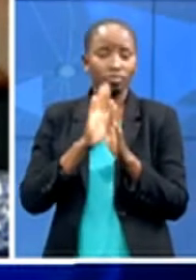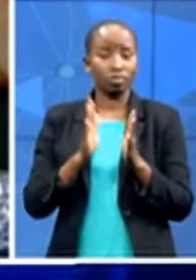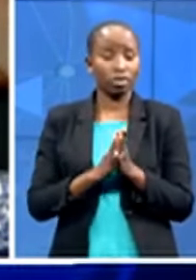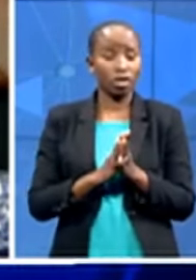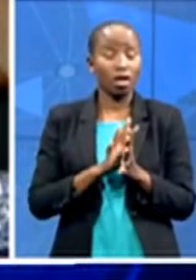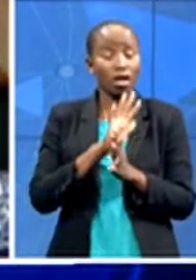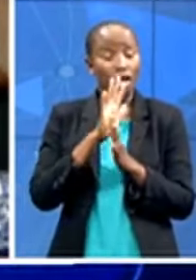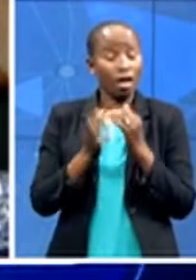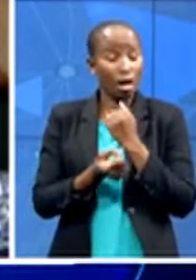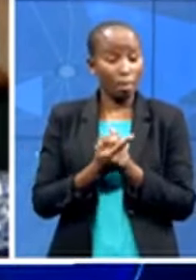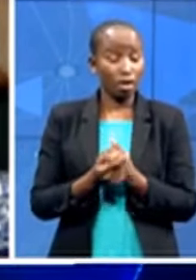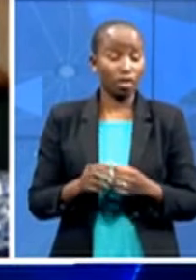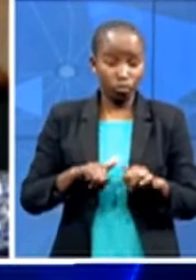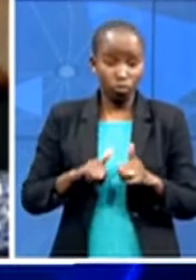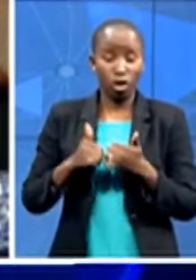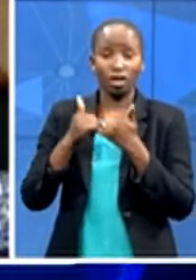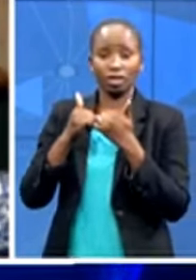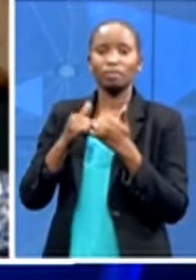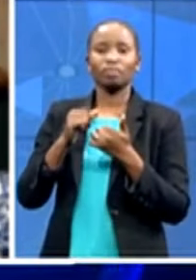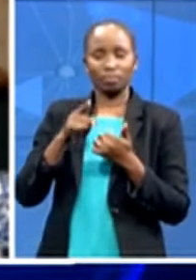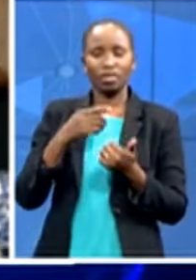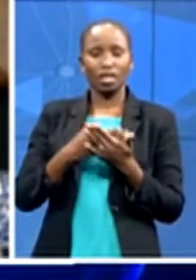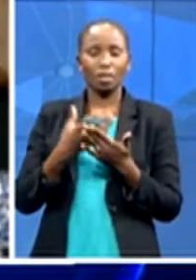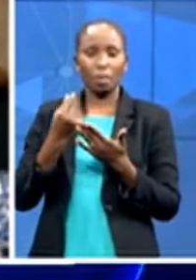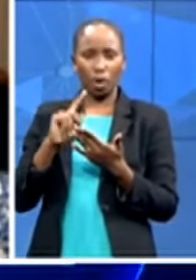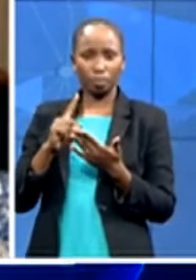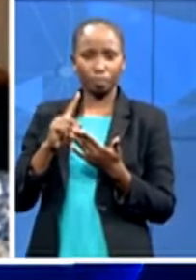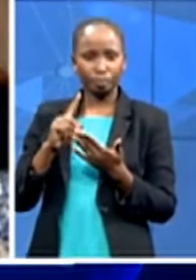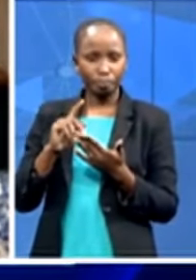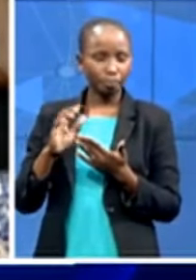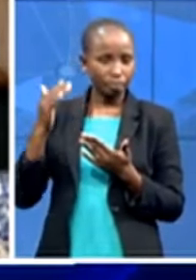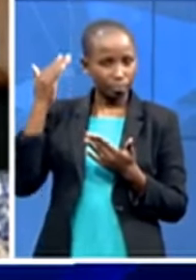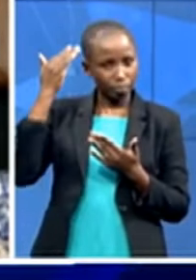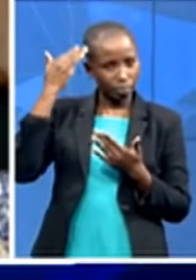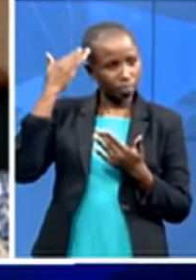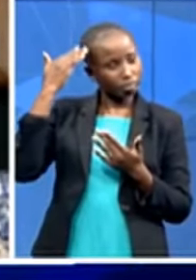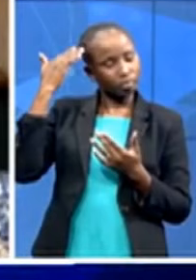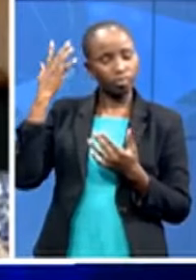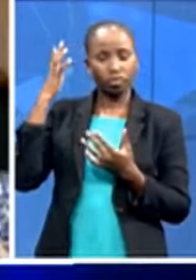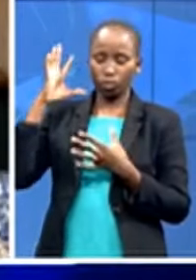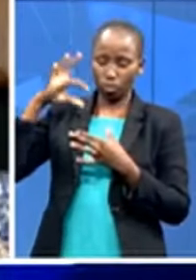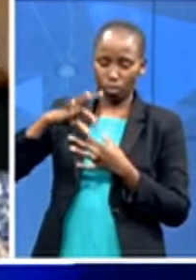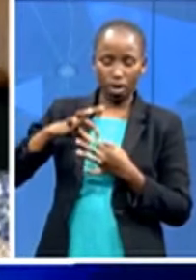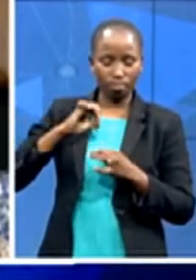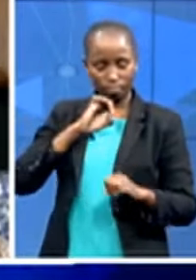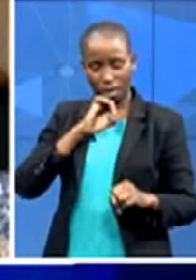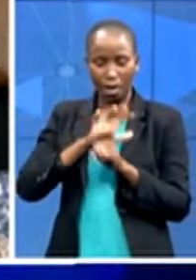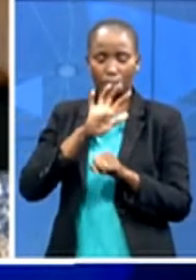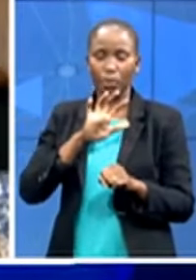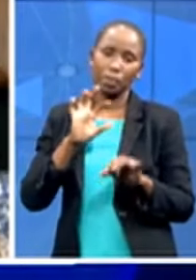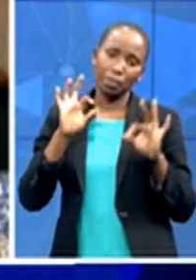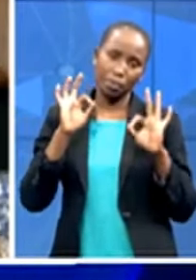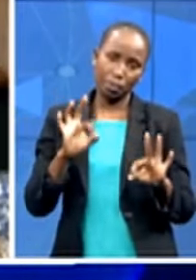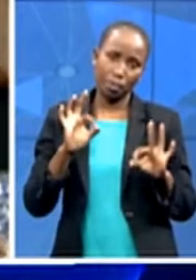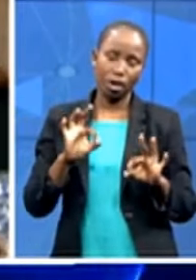um impact that the virus has itself that we now we now seeing that that's um that that's affected too so they call it like the covert